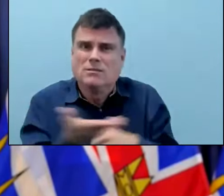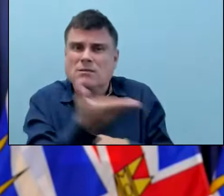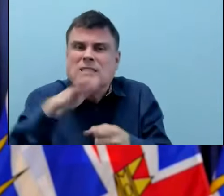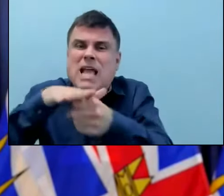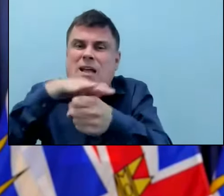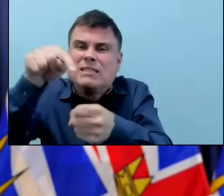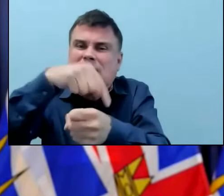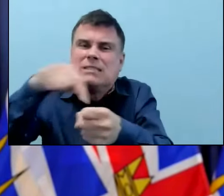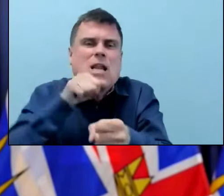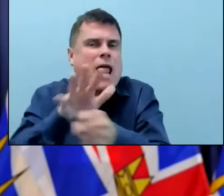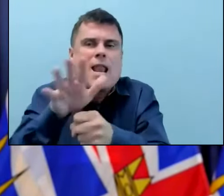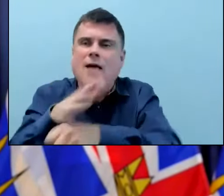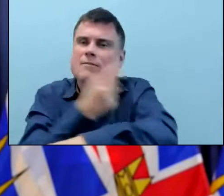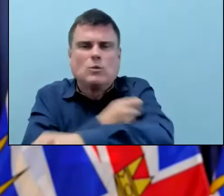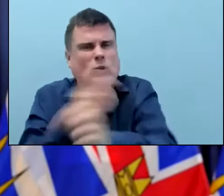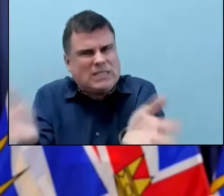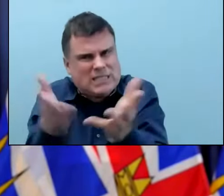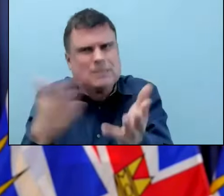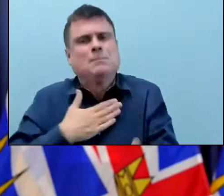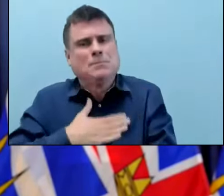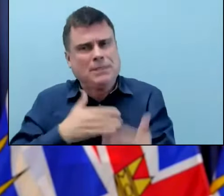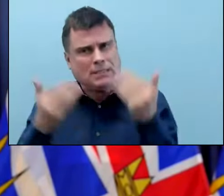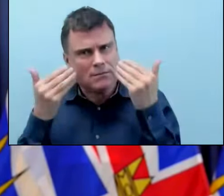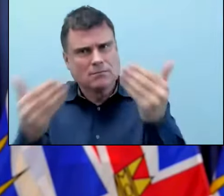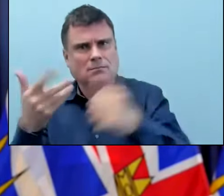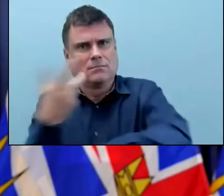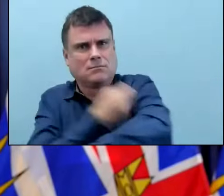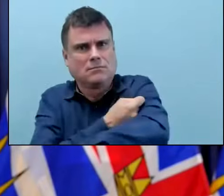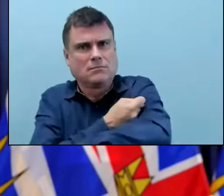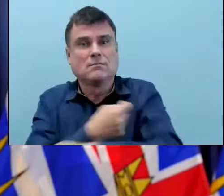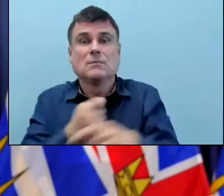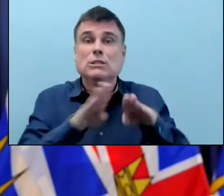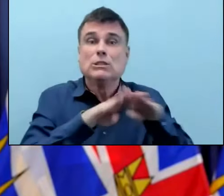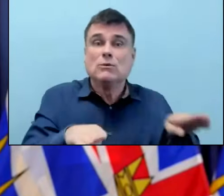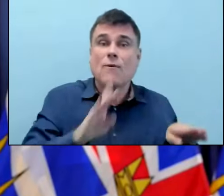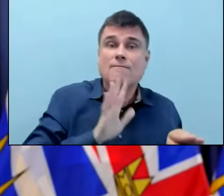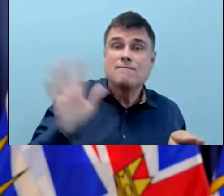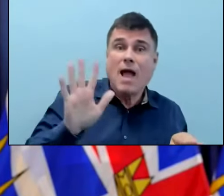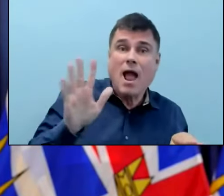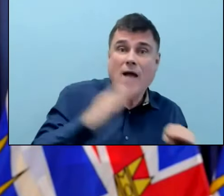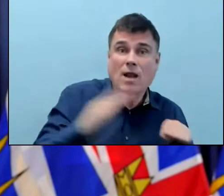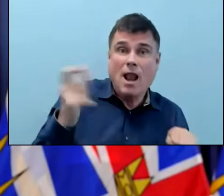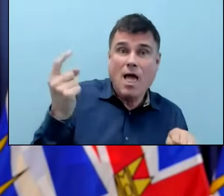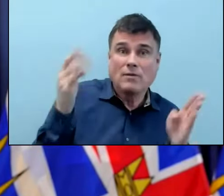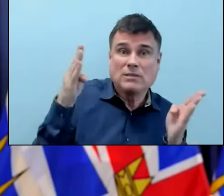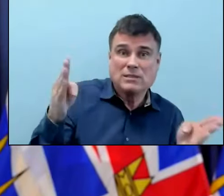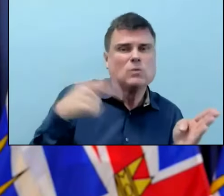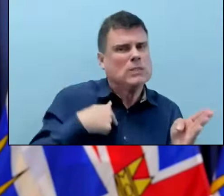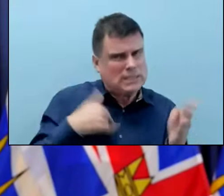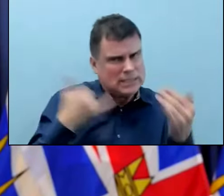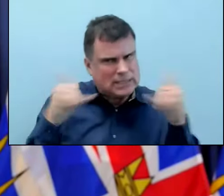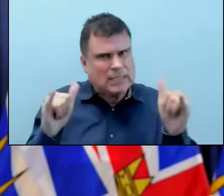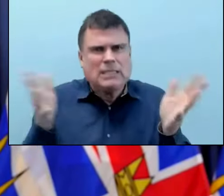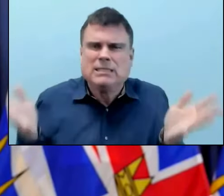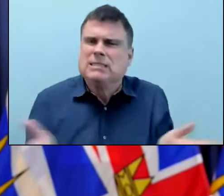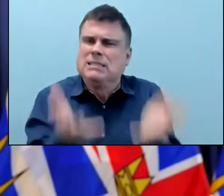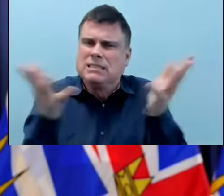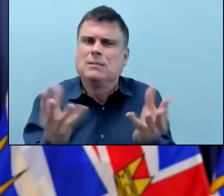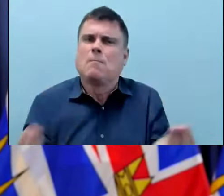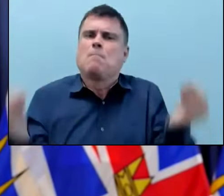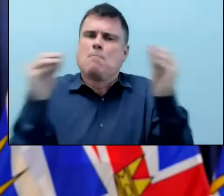includes children 5 to 11 for example. But I think in general